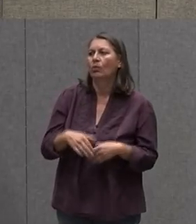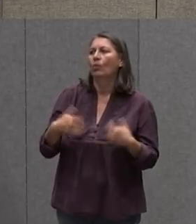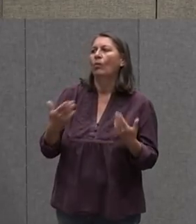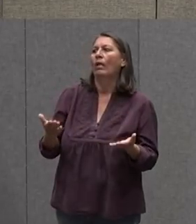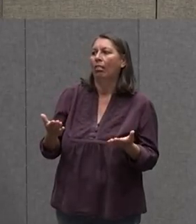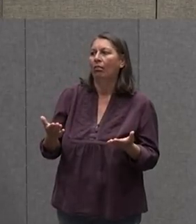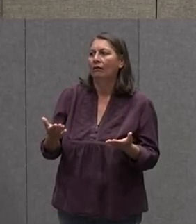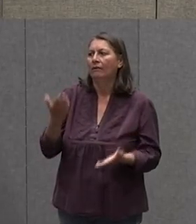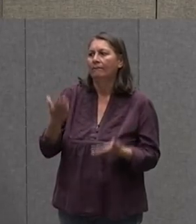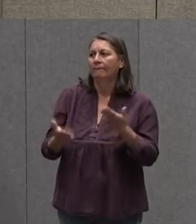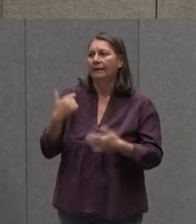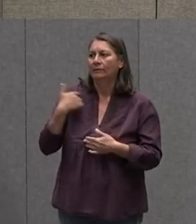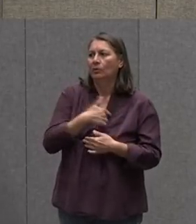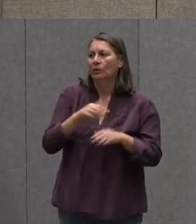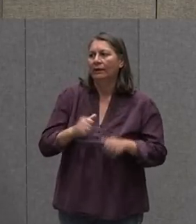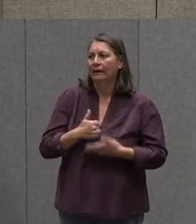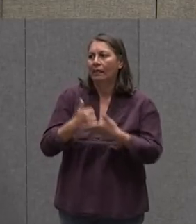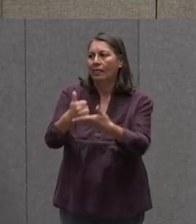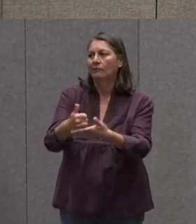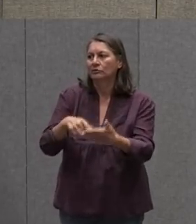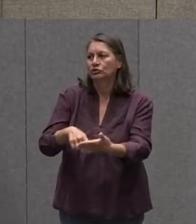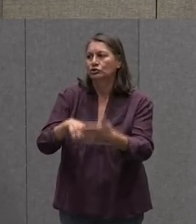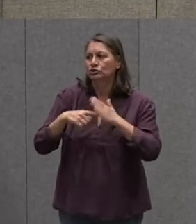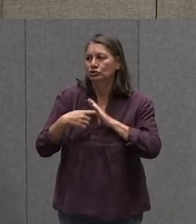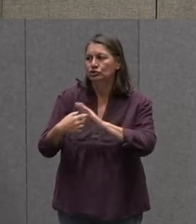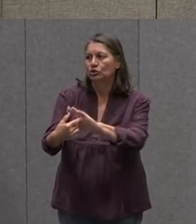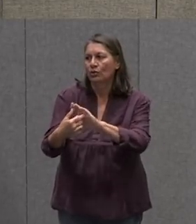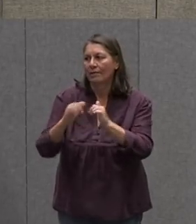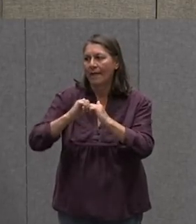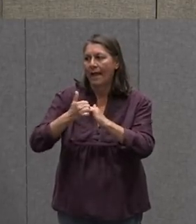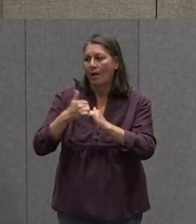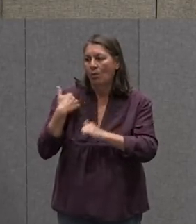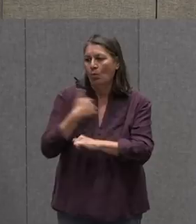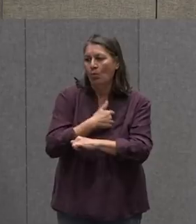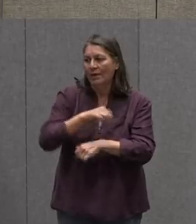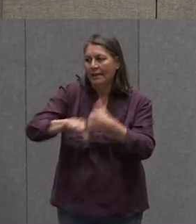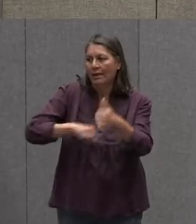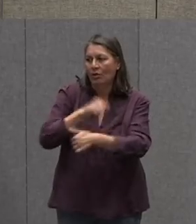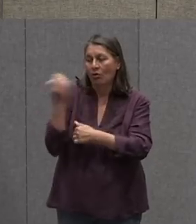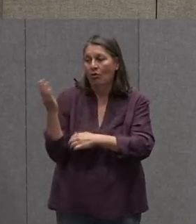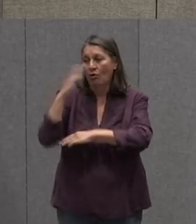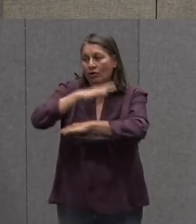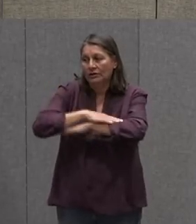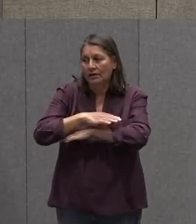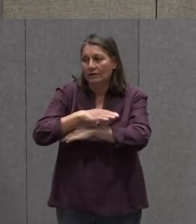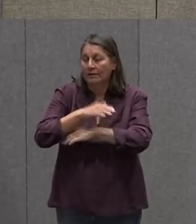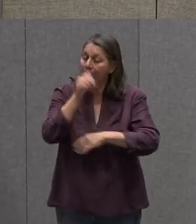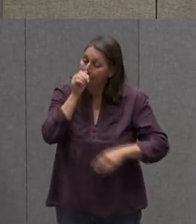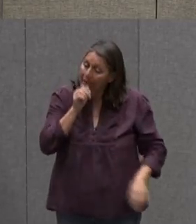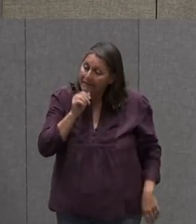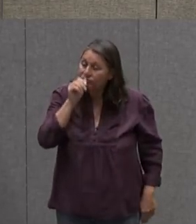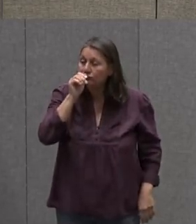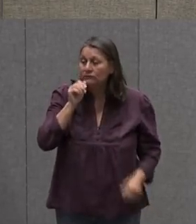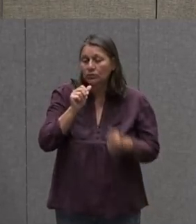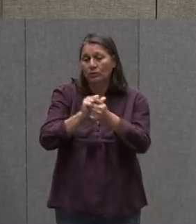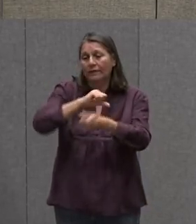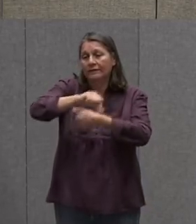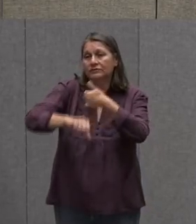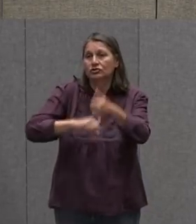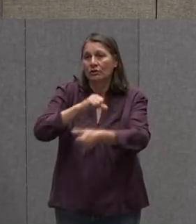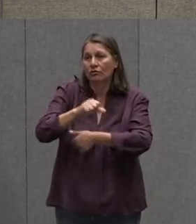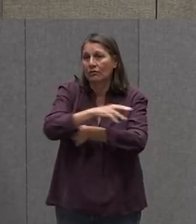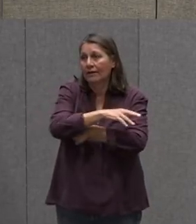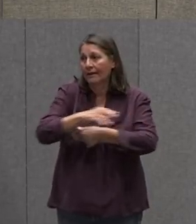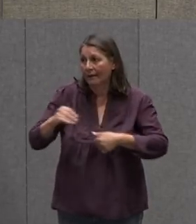Maybe We Can Help Them By Showing Them What We Do All Day Together We Could Show Them How To Be Patient With Each Other And